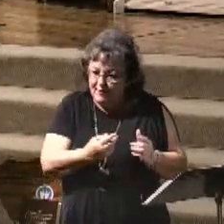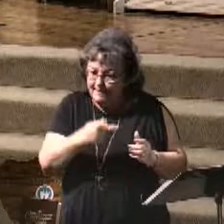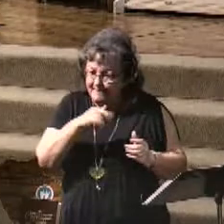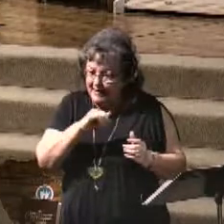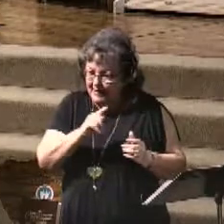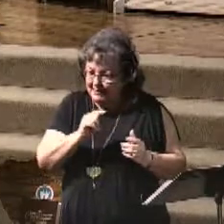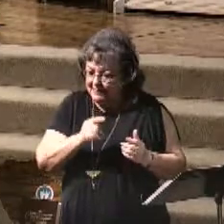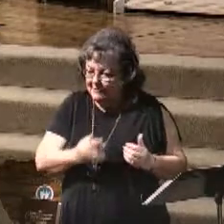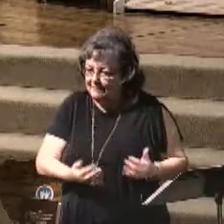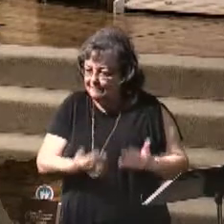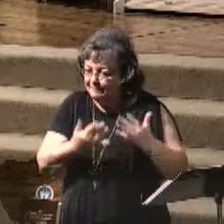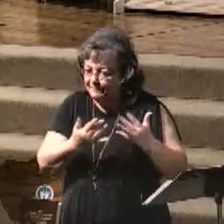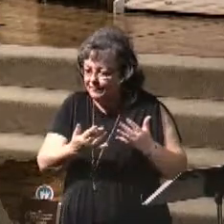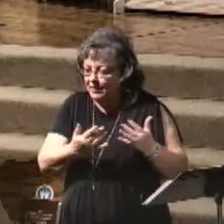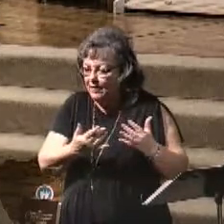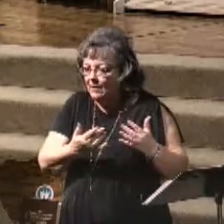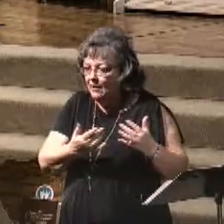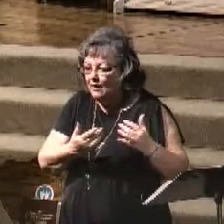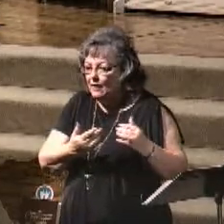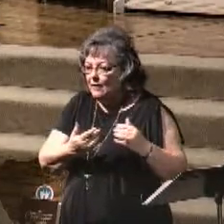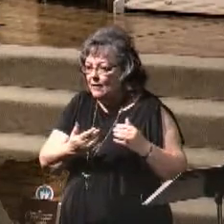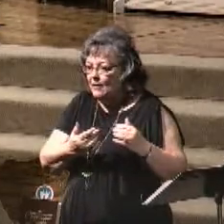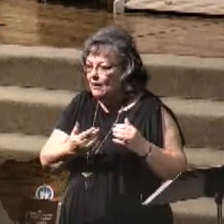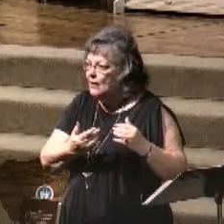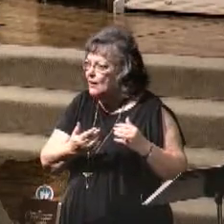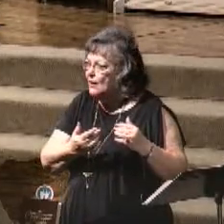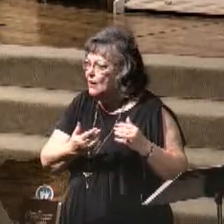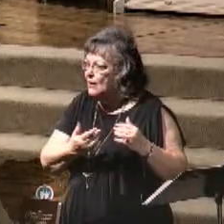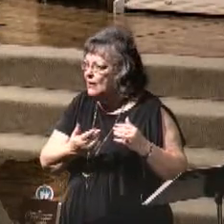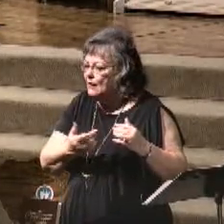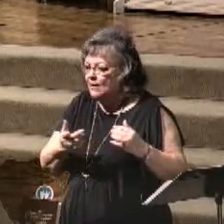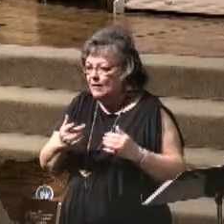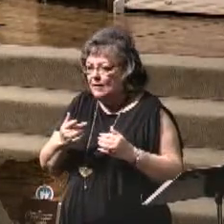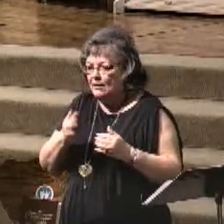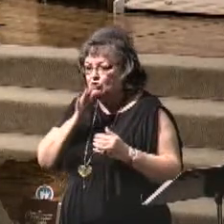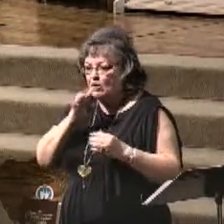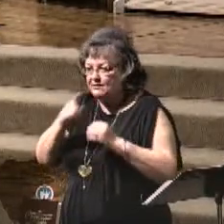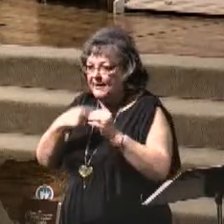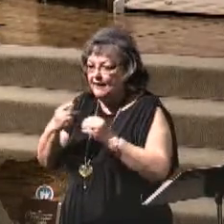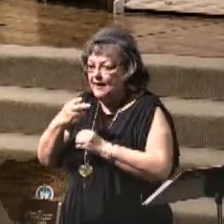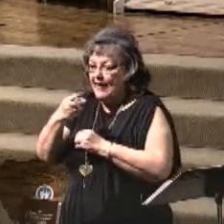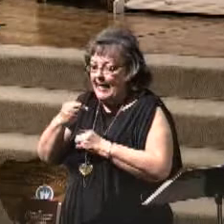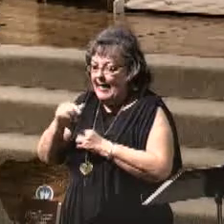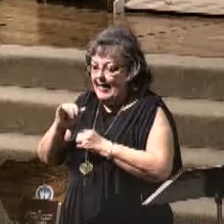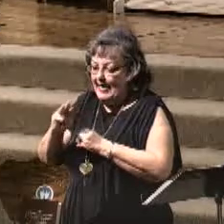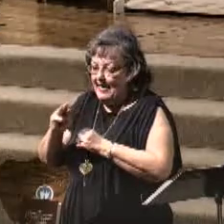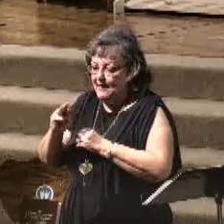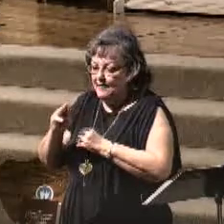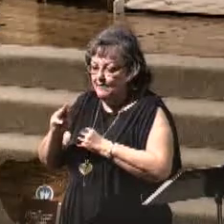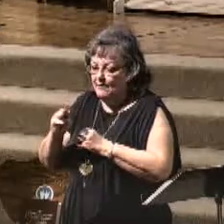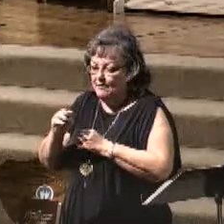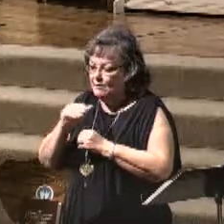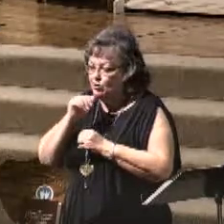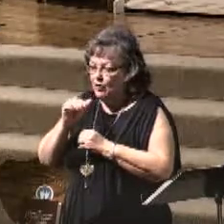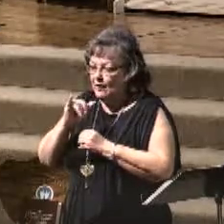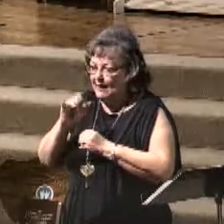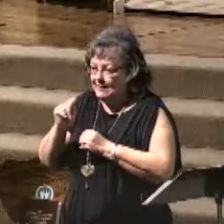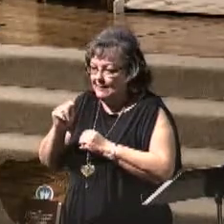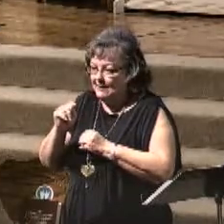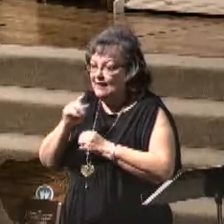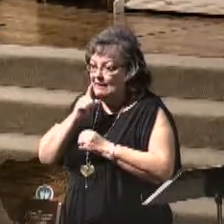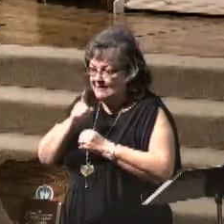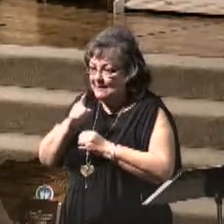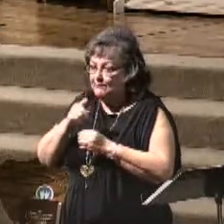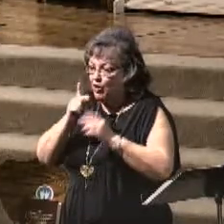And refers to this, this star as a hymn, not as an it. It's not a physical thing. It's not a meteor, not a, it's a person.